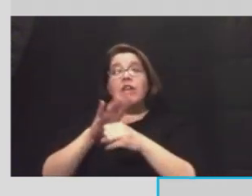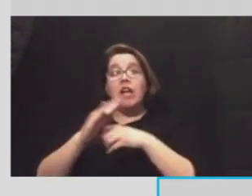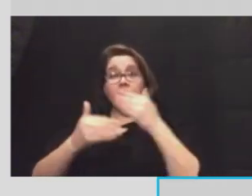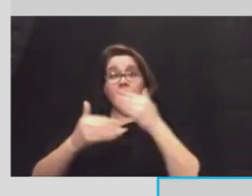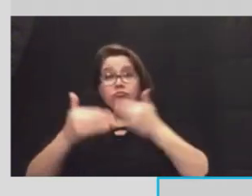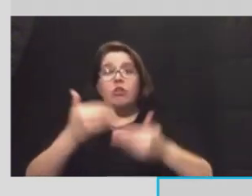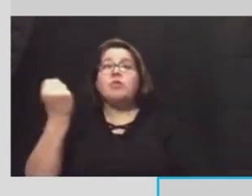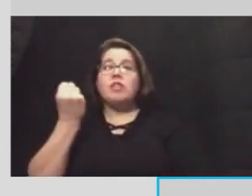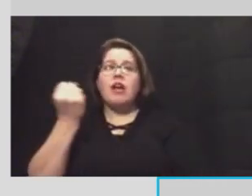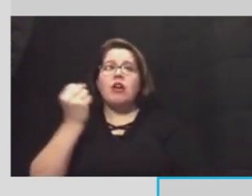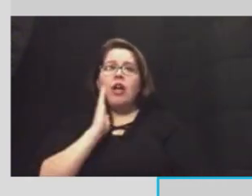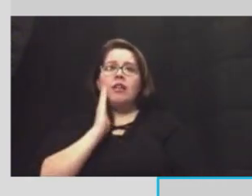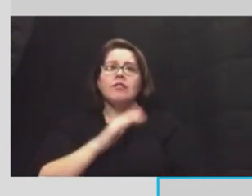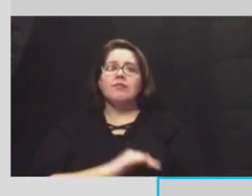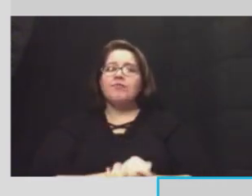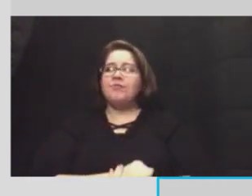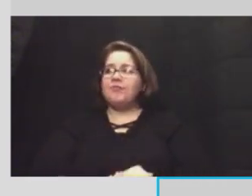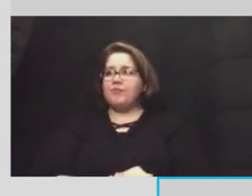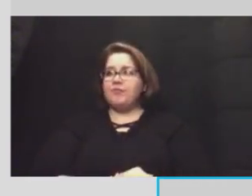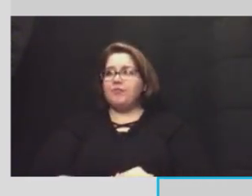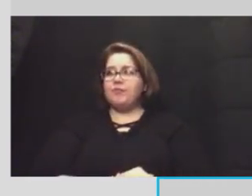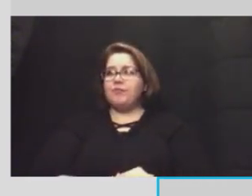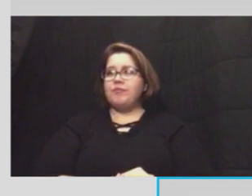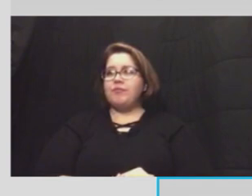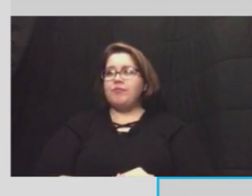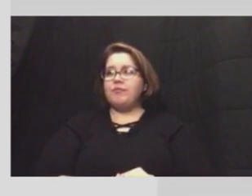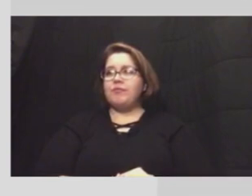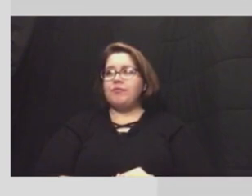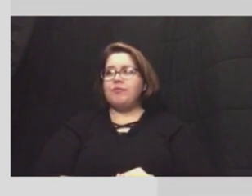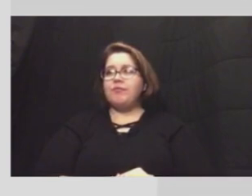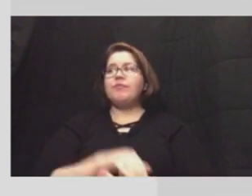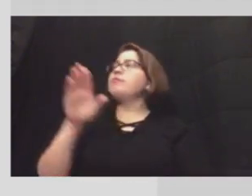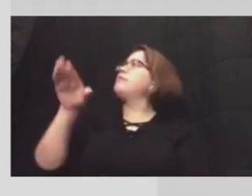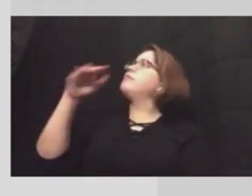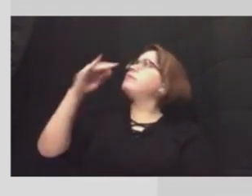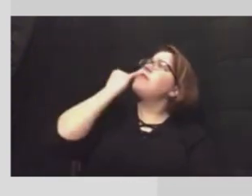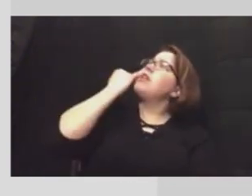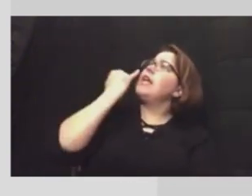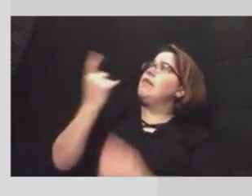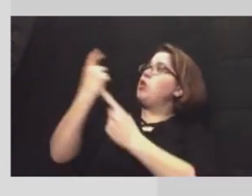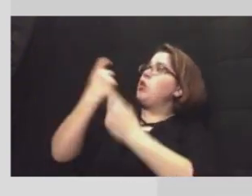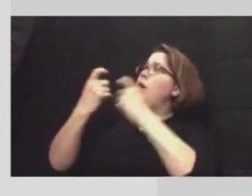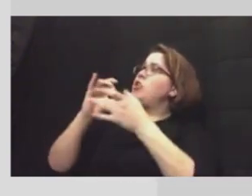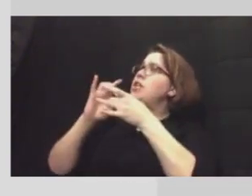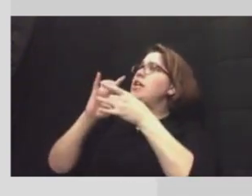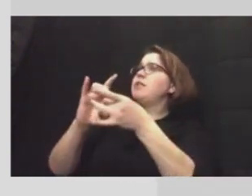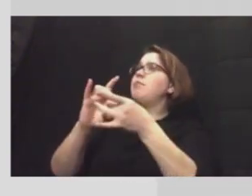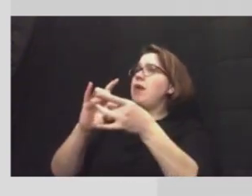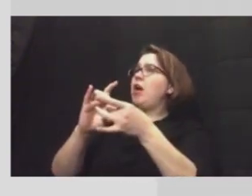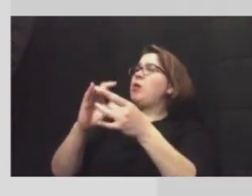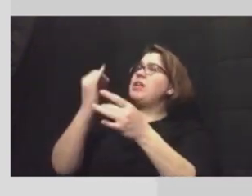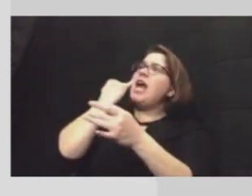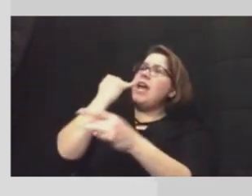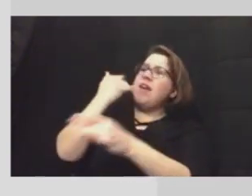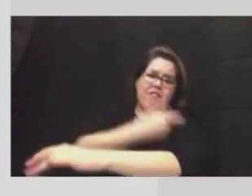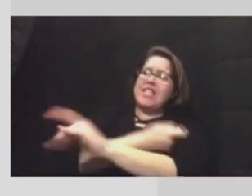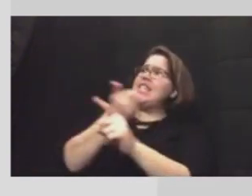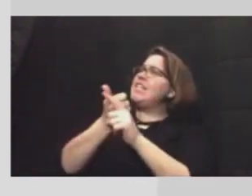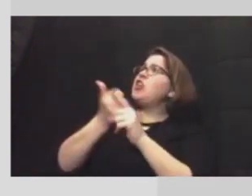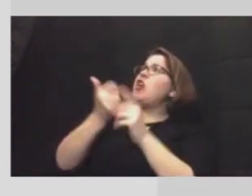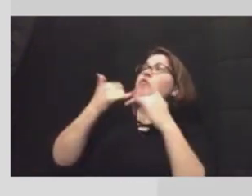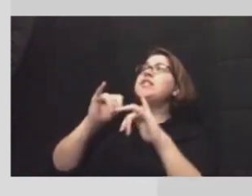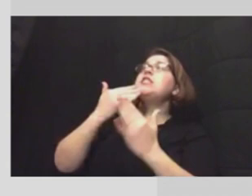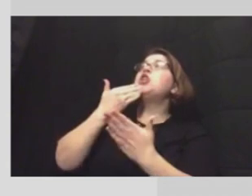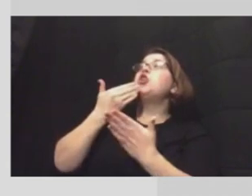uh if if the question is about the integrity of the vaccines that we